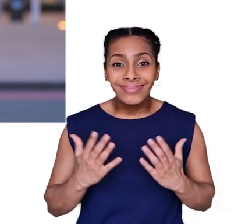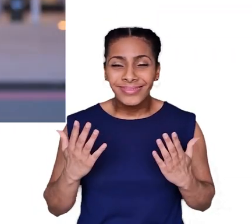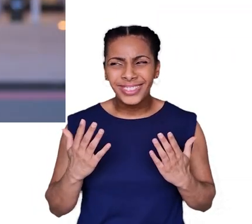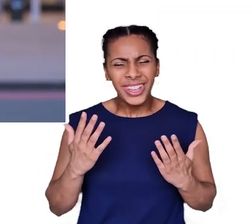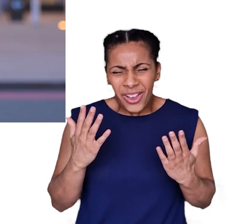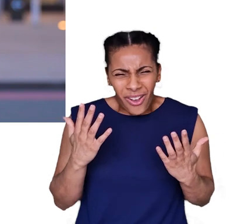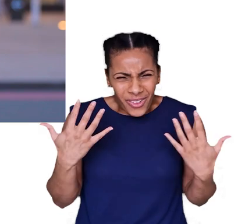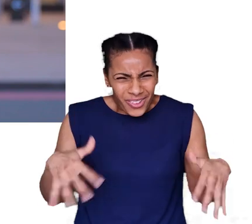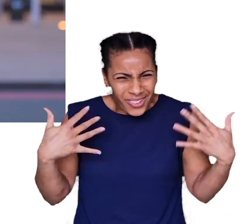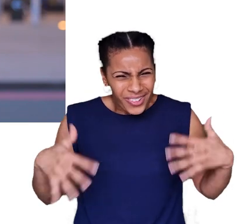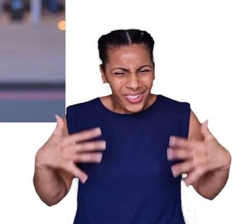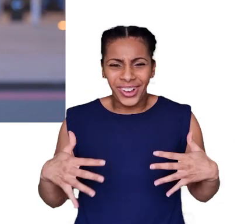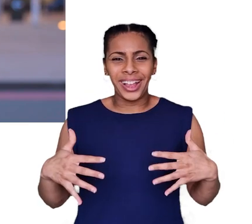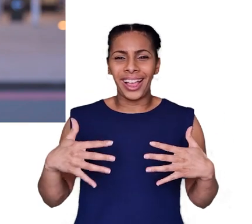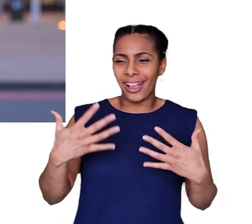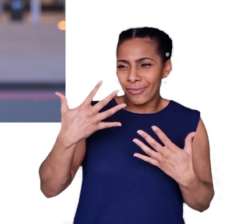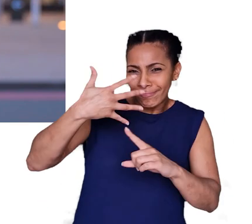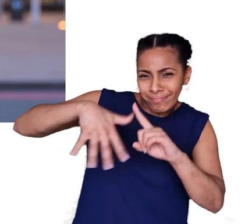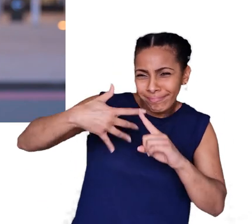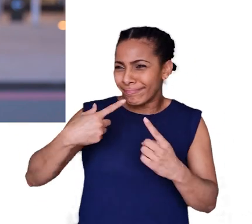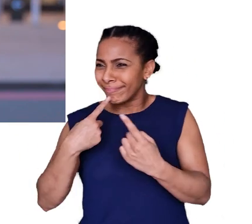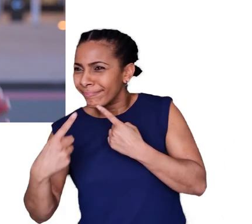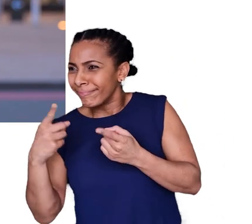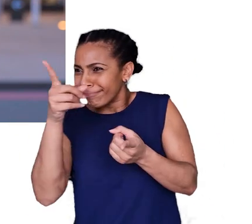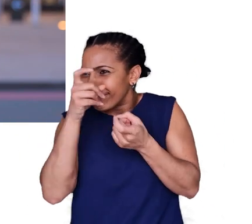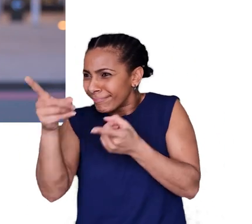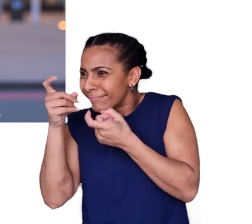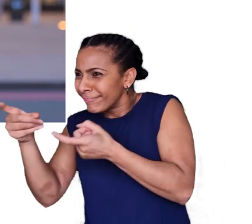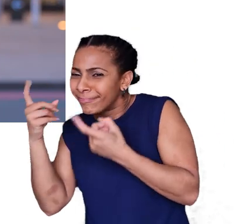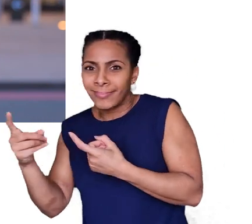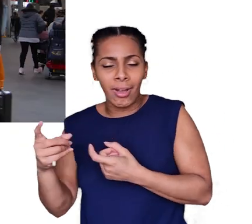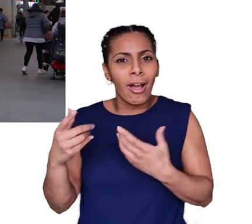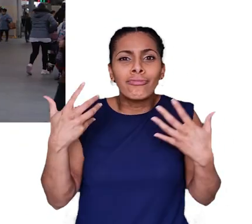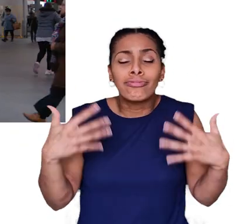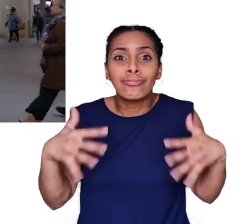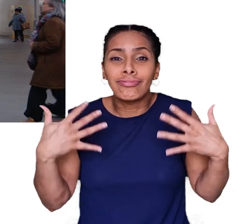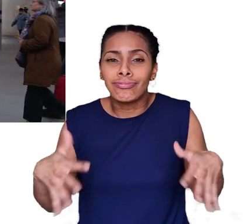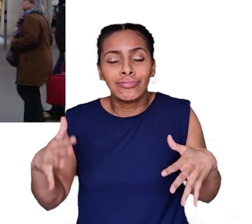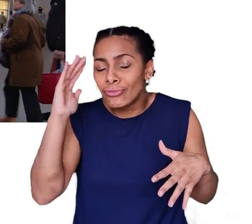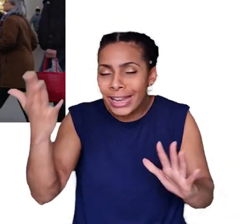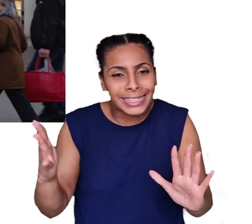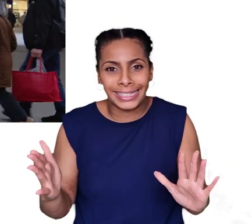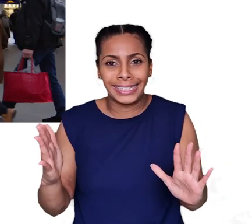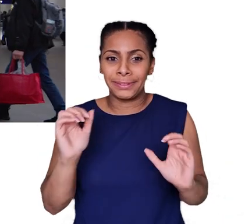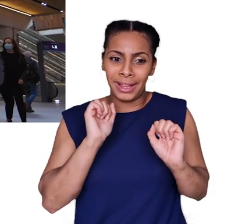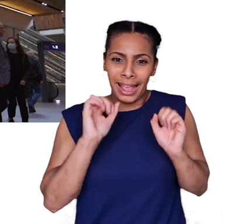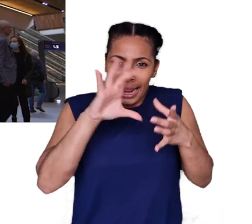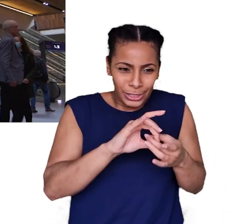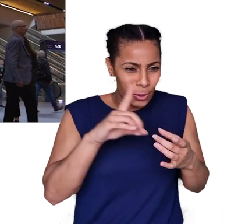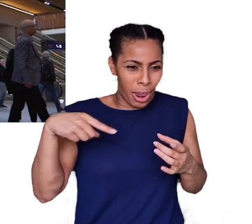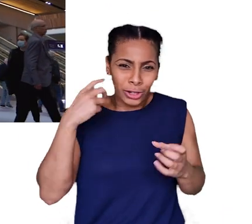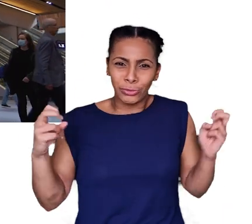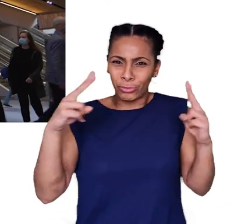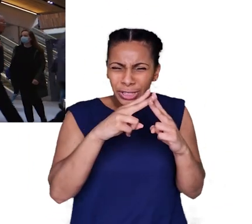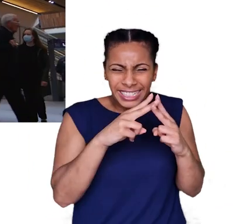It's been absolutely crazy to get the behind the scenes, the insider tea on the design process behind the London Bridge